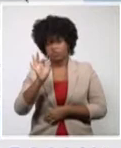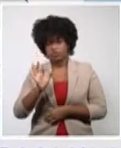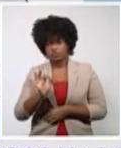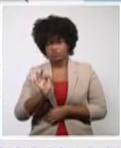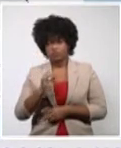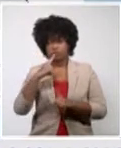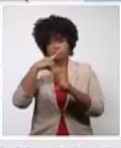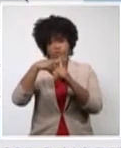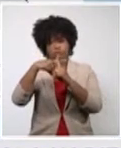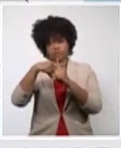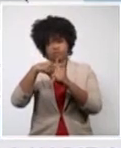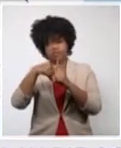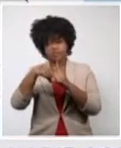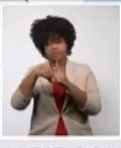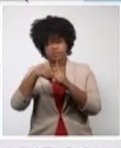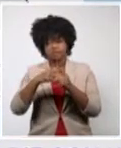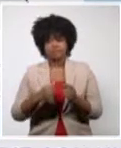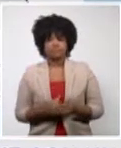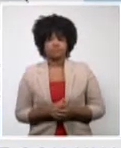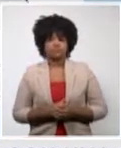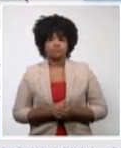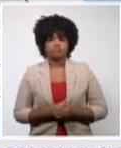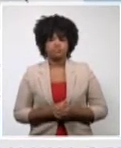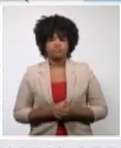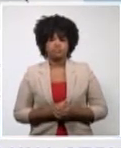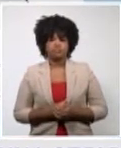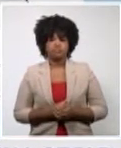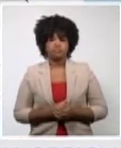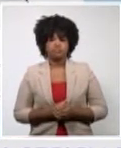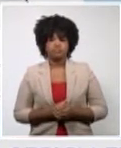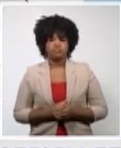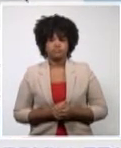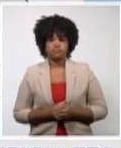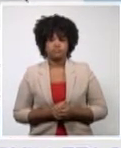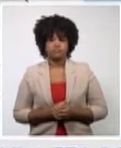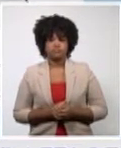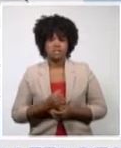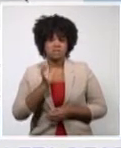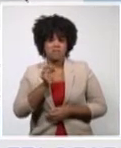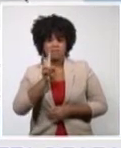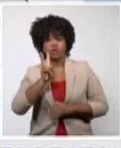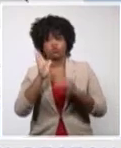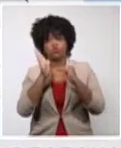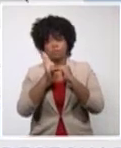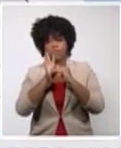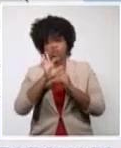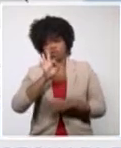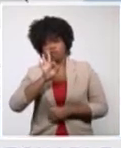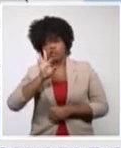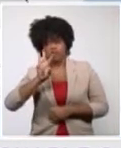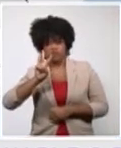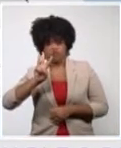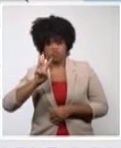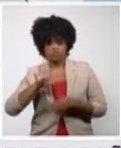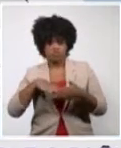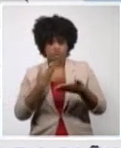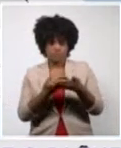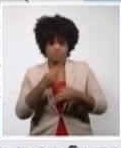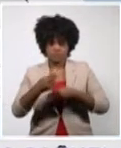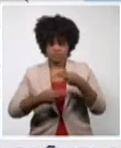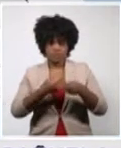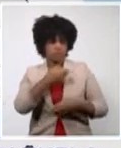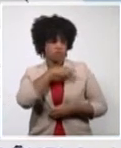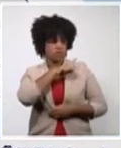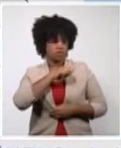Of the 2,083 samples that were analyzed yesterday, we can also say that this is